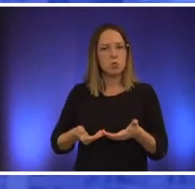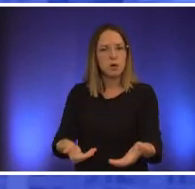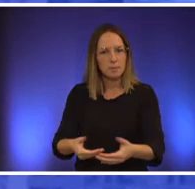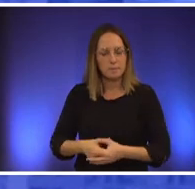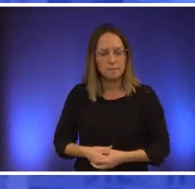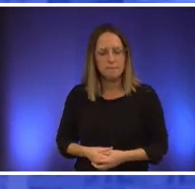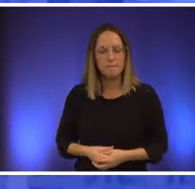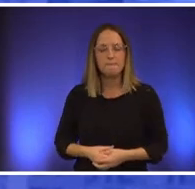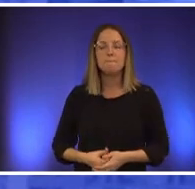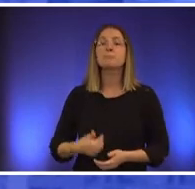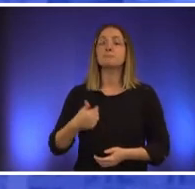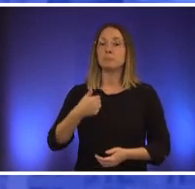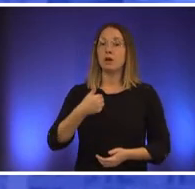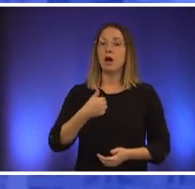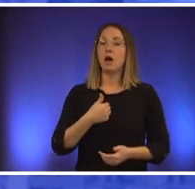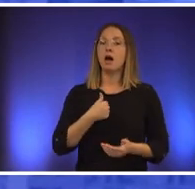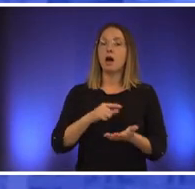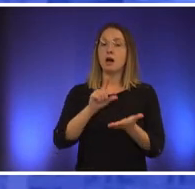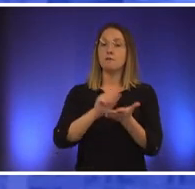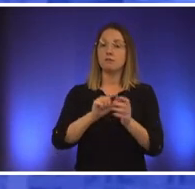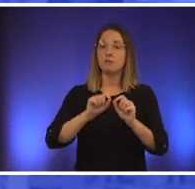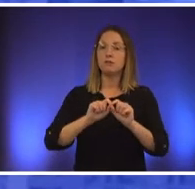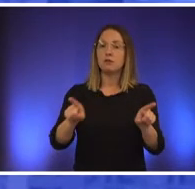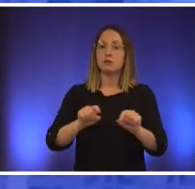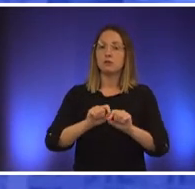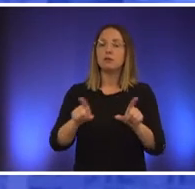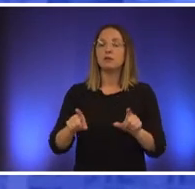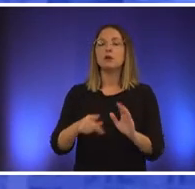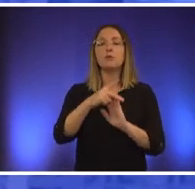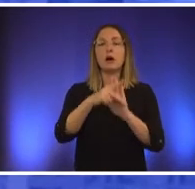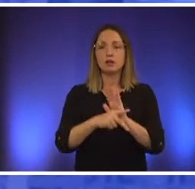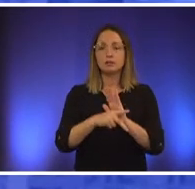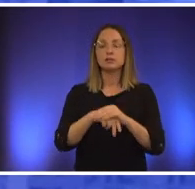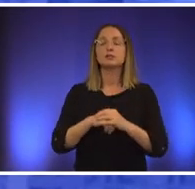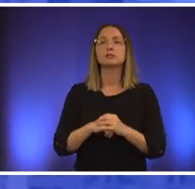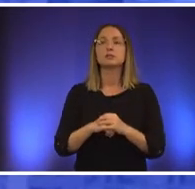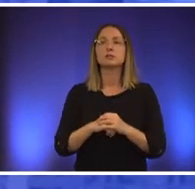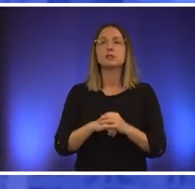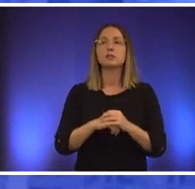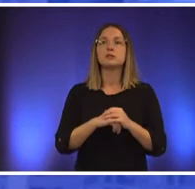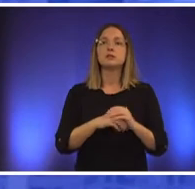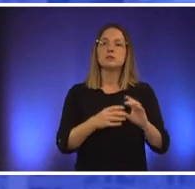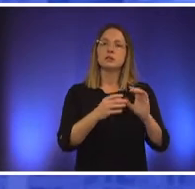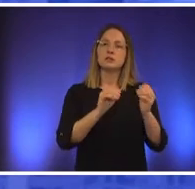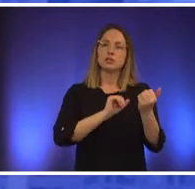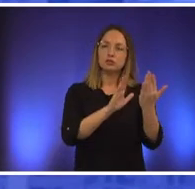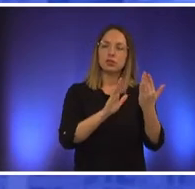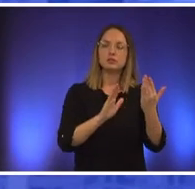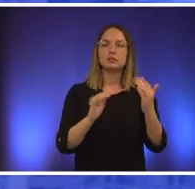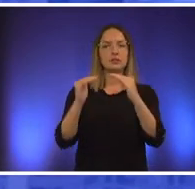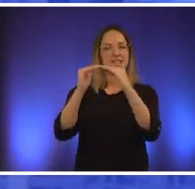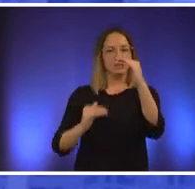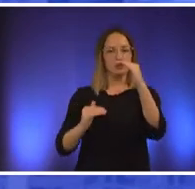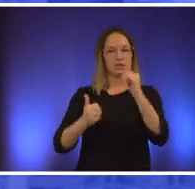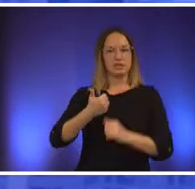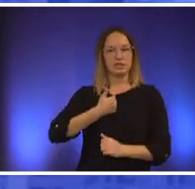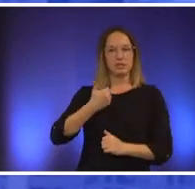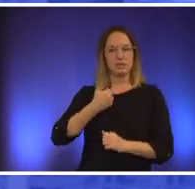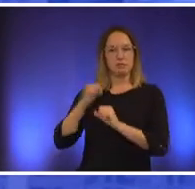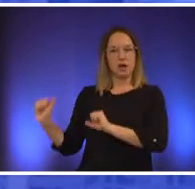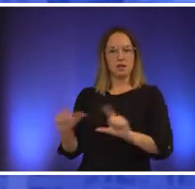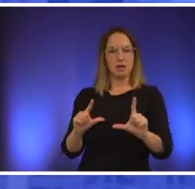put forth policies that speak to to to the inequities um that i see from my lens